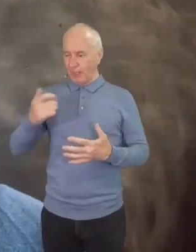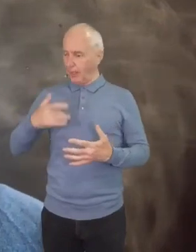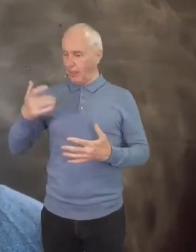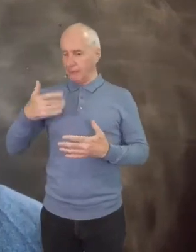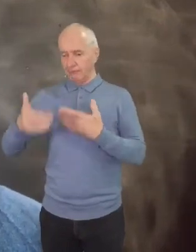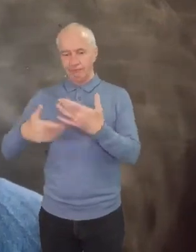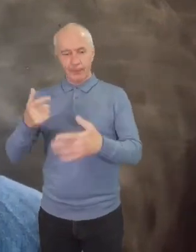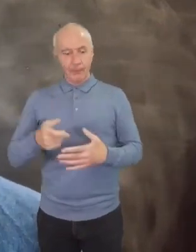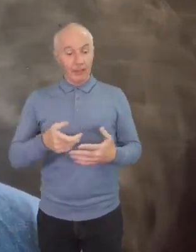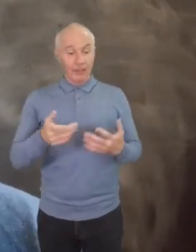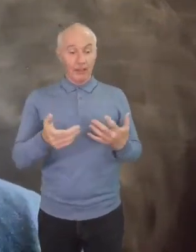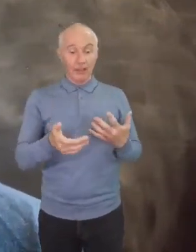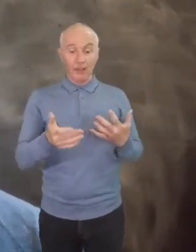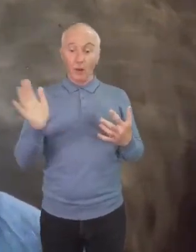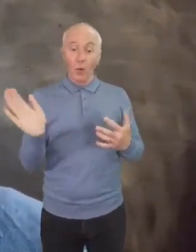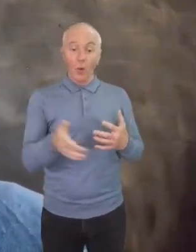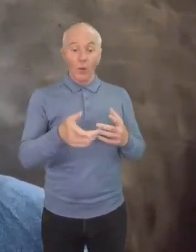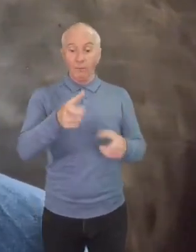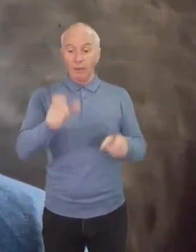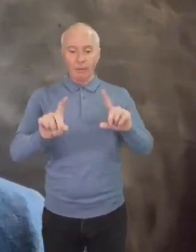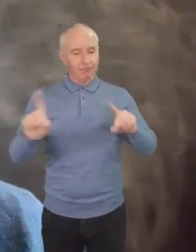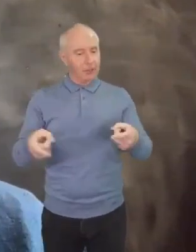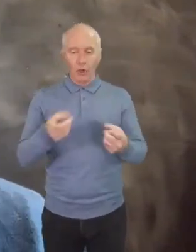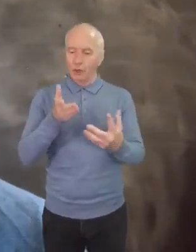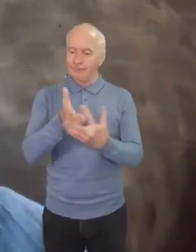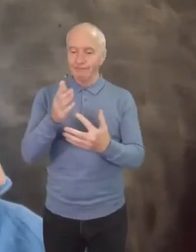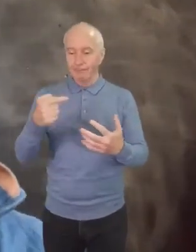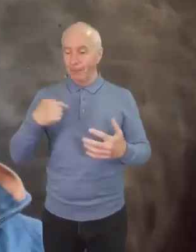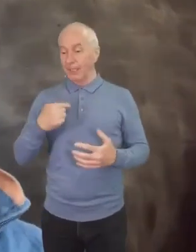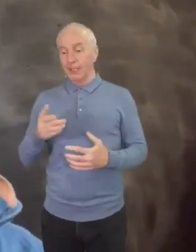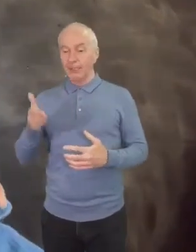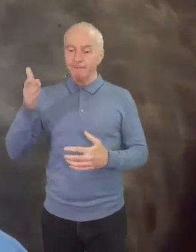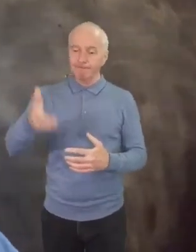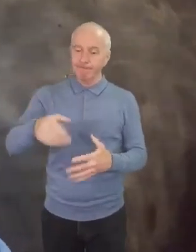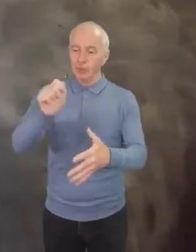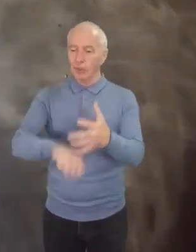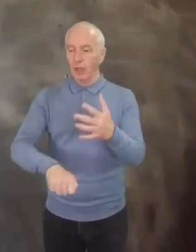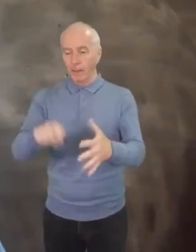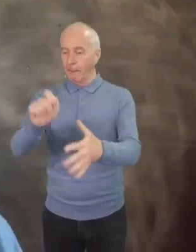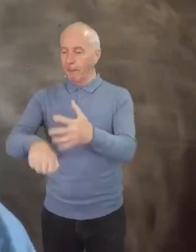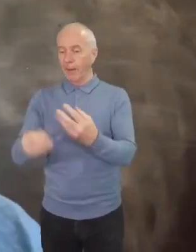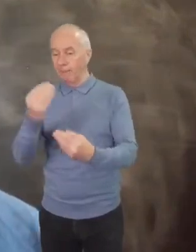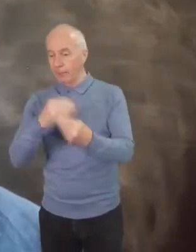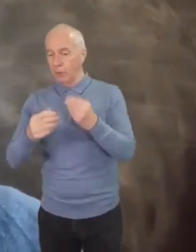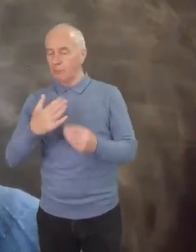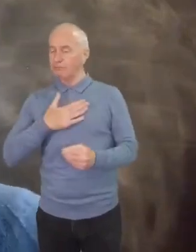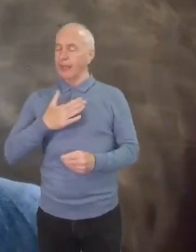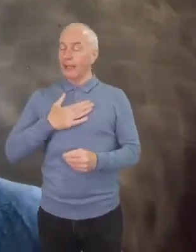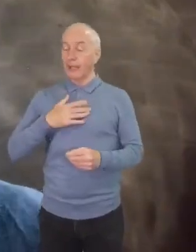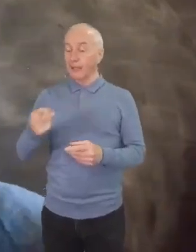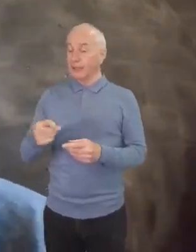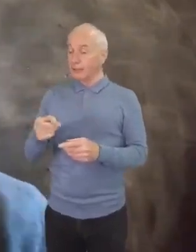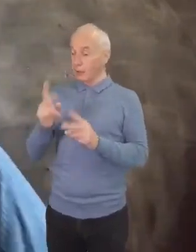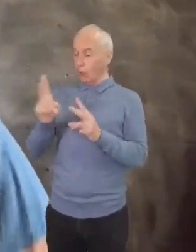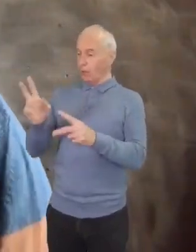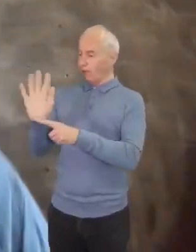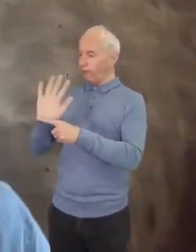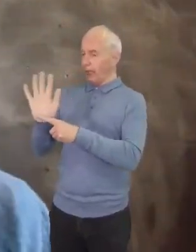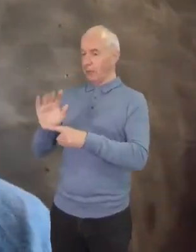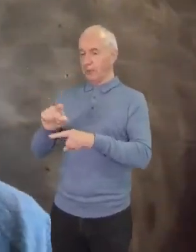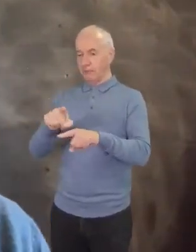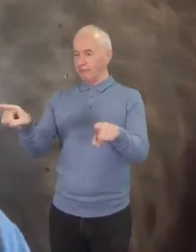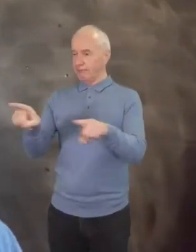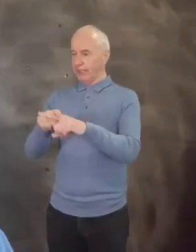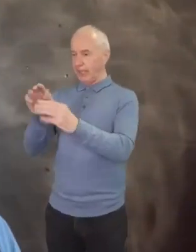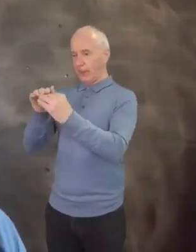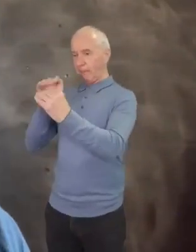to everyone. I go to the shops and discover the foods I like to eat. I watch films and see characters that look like me. I search for Adam and